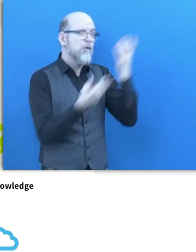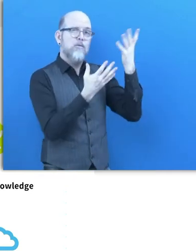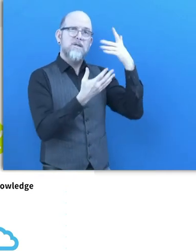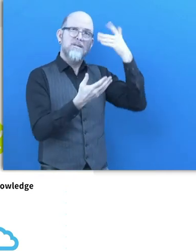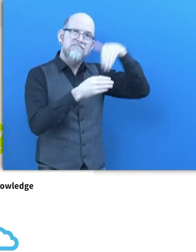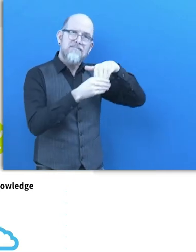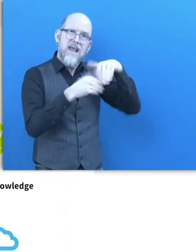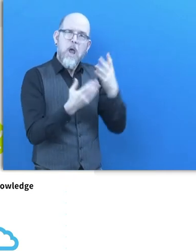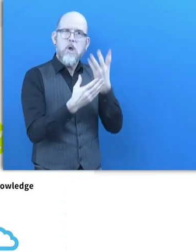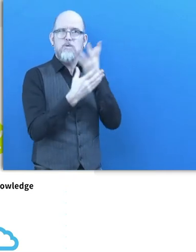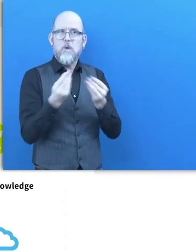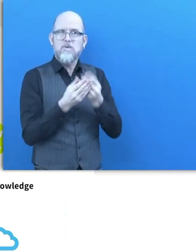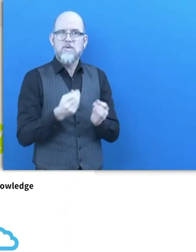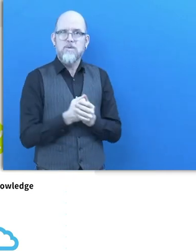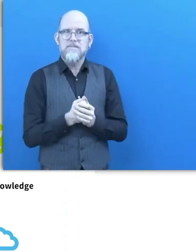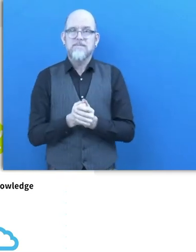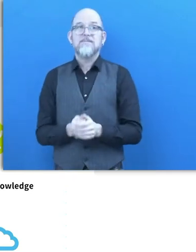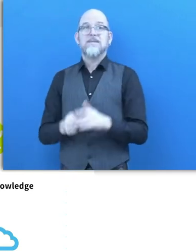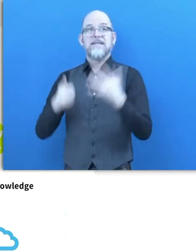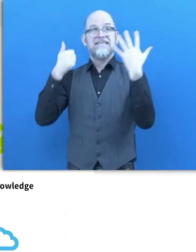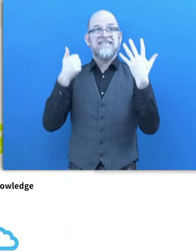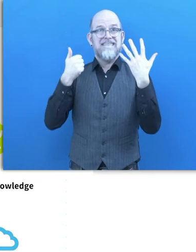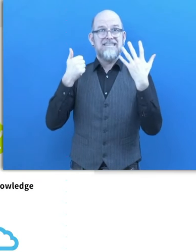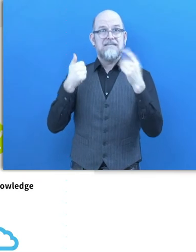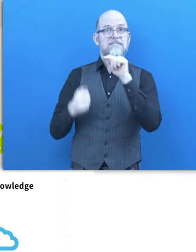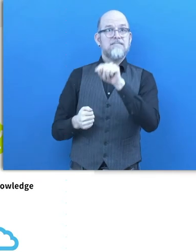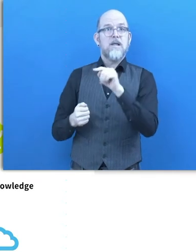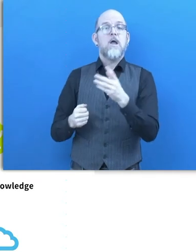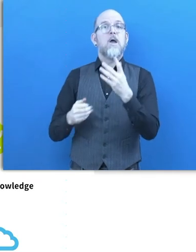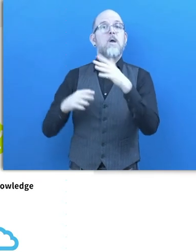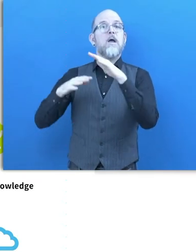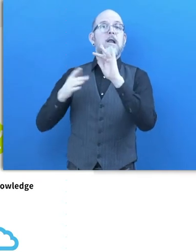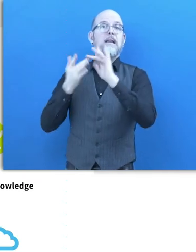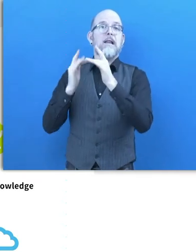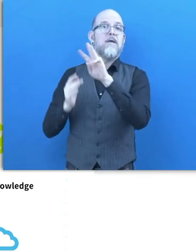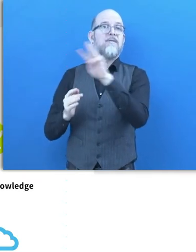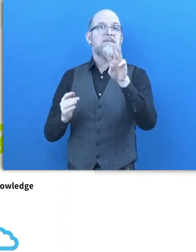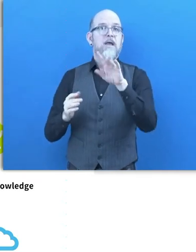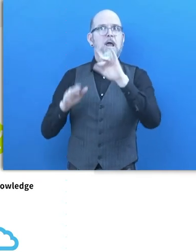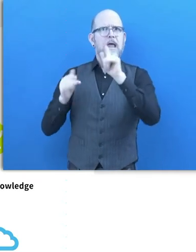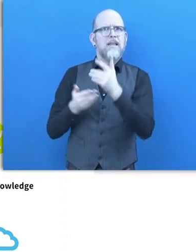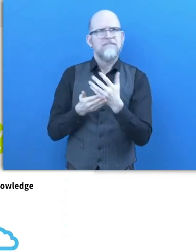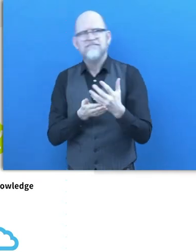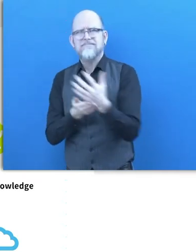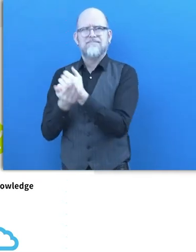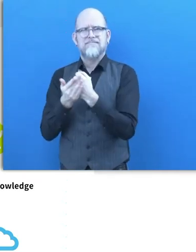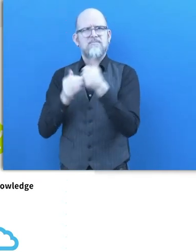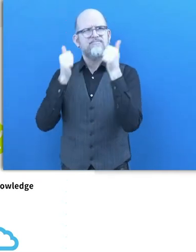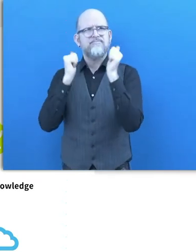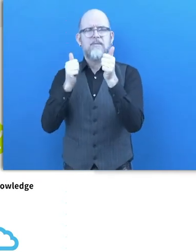the web is still seen as the most effective and efficient channel to communicate